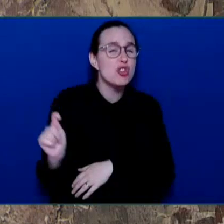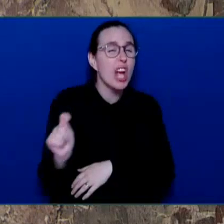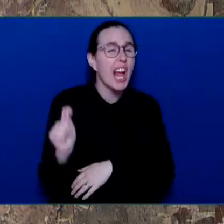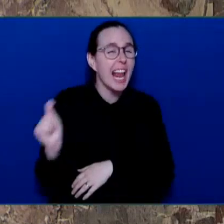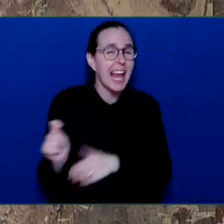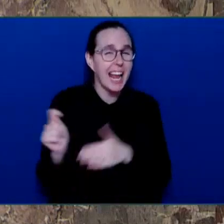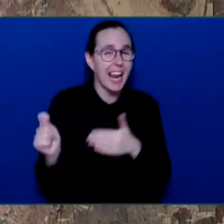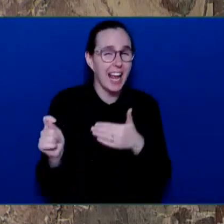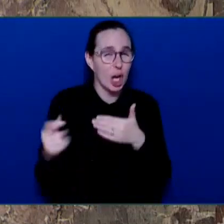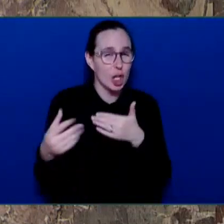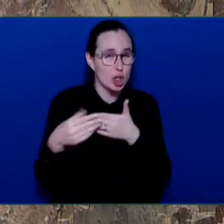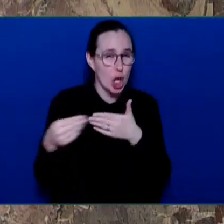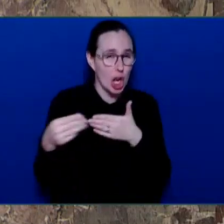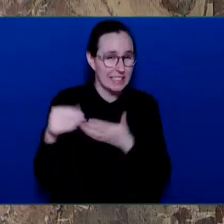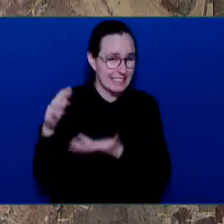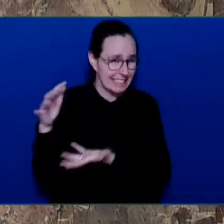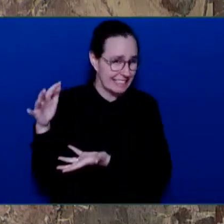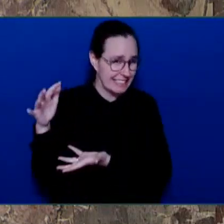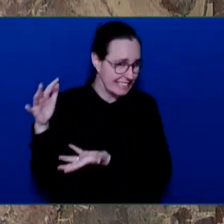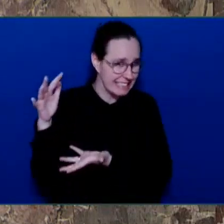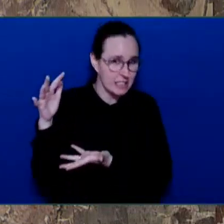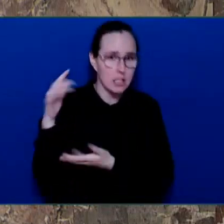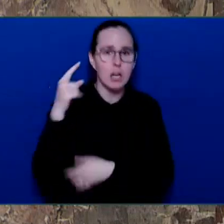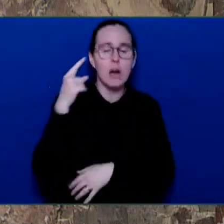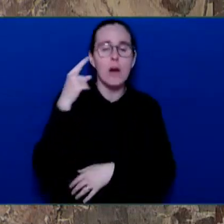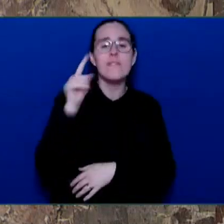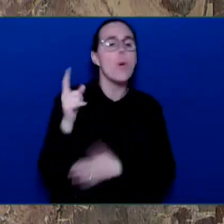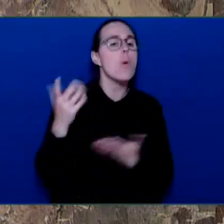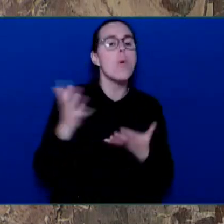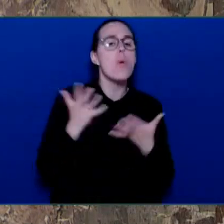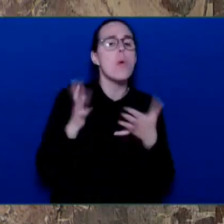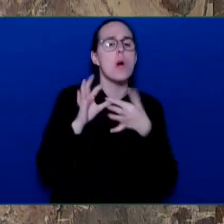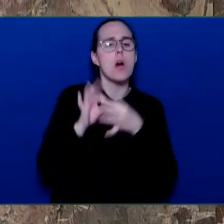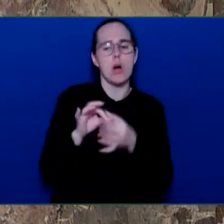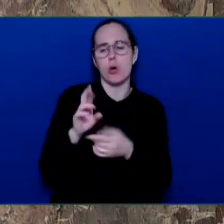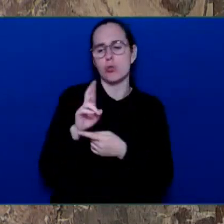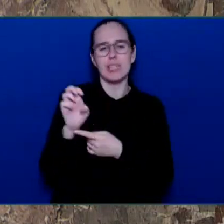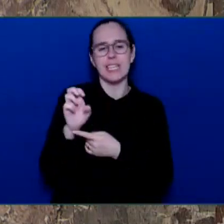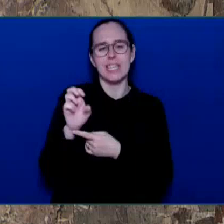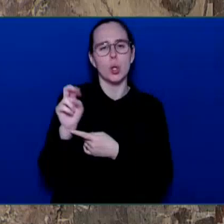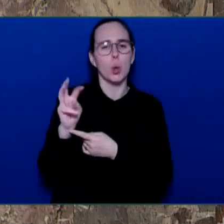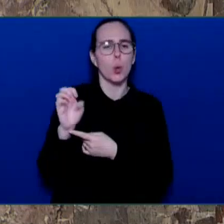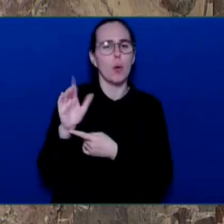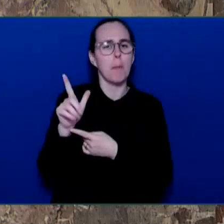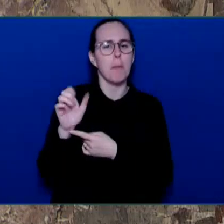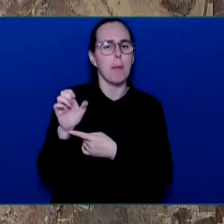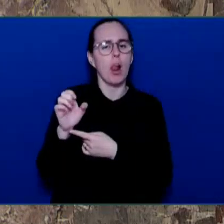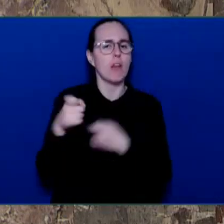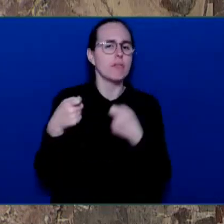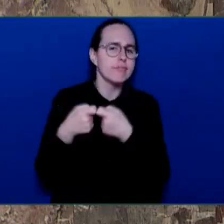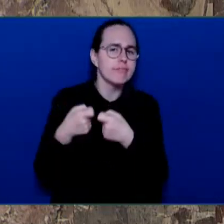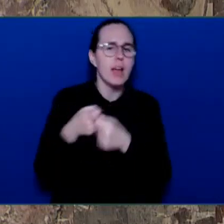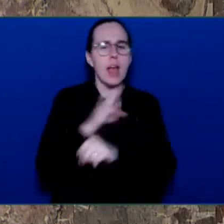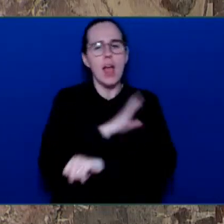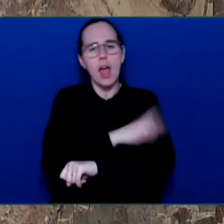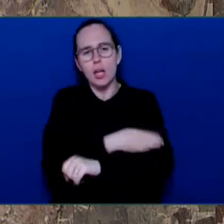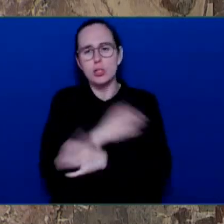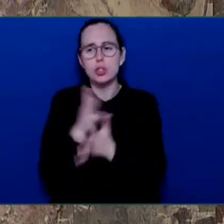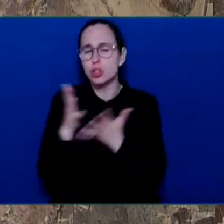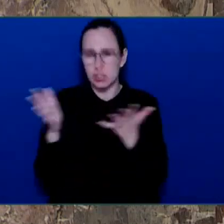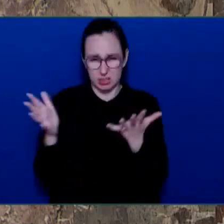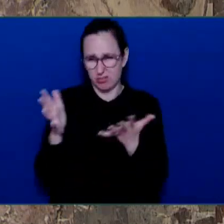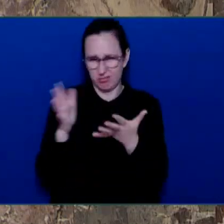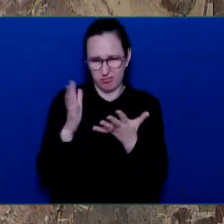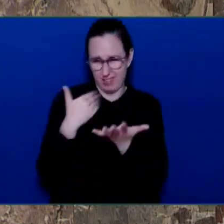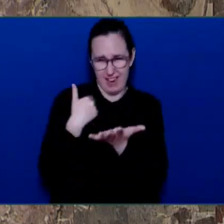positioning itself to be a leader in both those fields and to take advantage of those investments. Honourable Speaker, we've seen